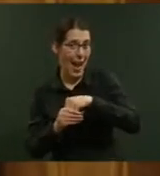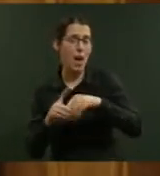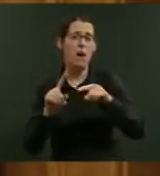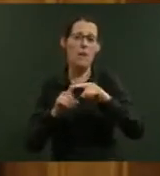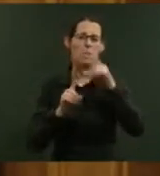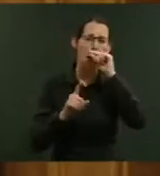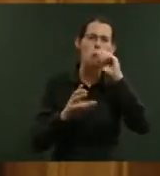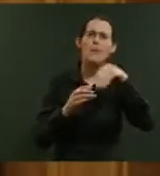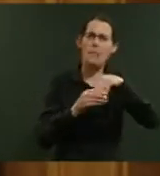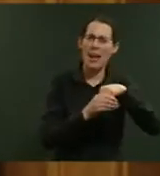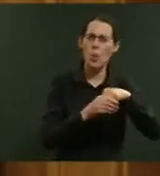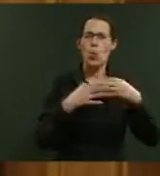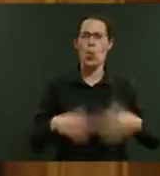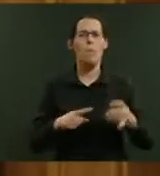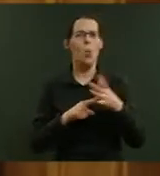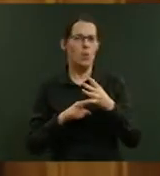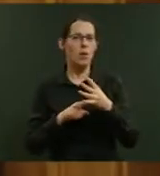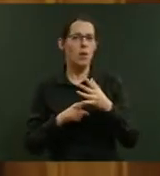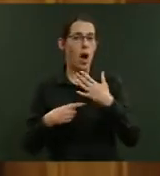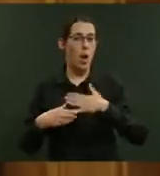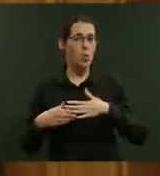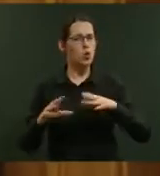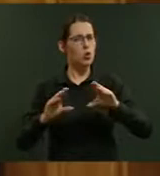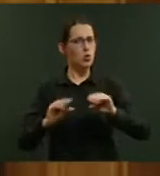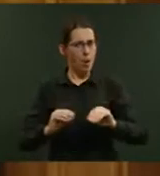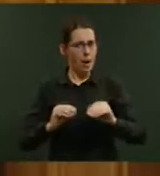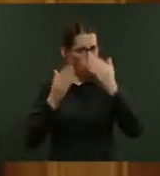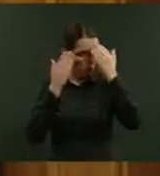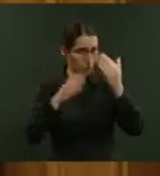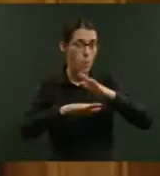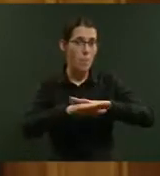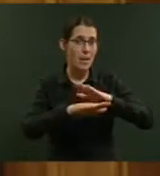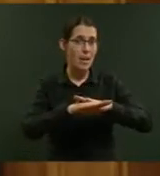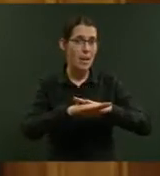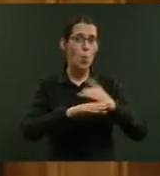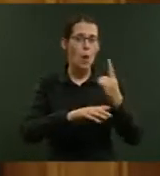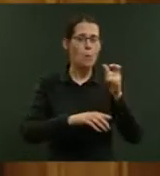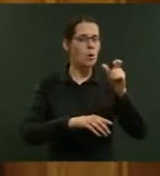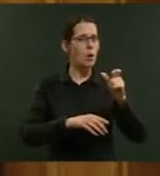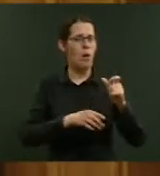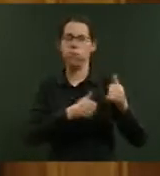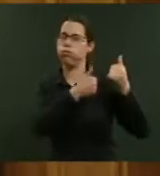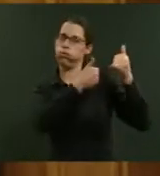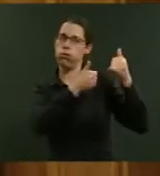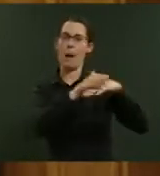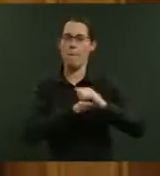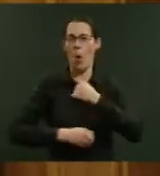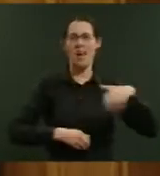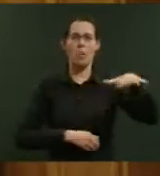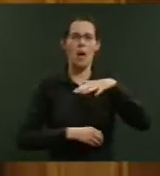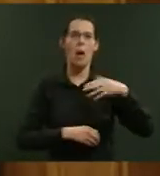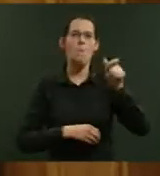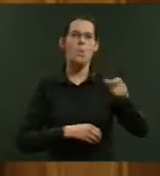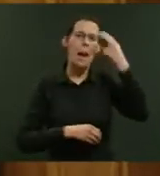I would like to stop and acknowledge for a moment a champion within my own area by the name of Michael